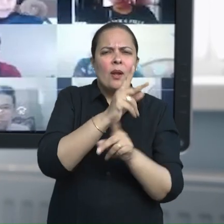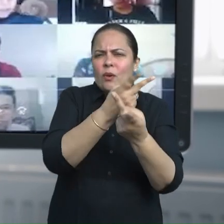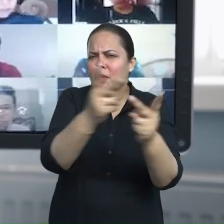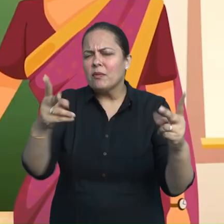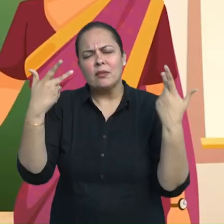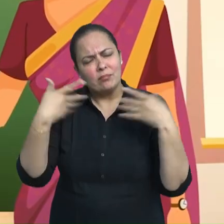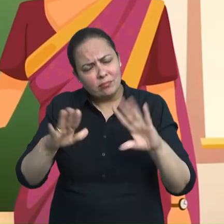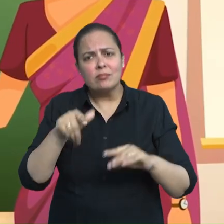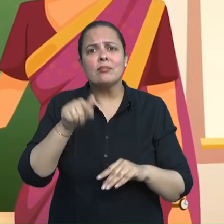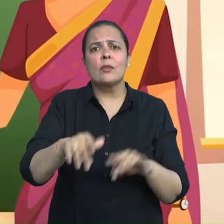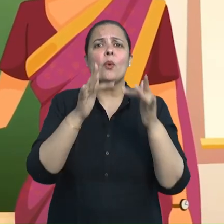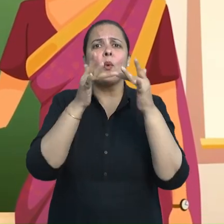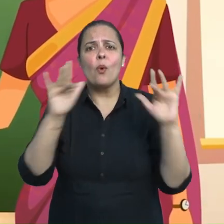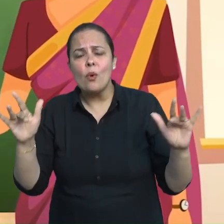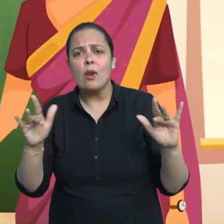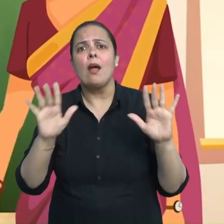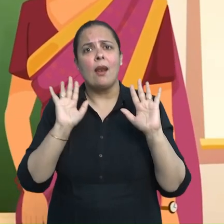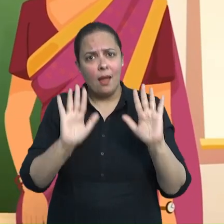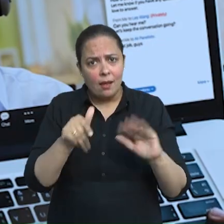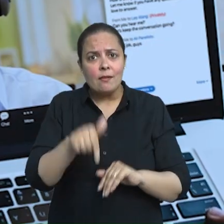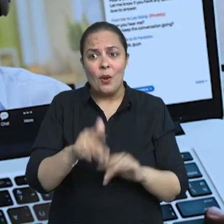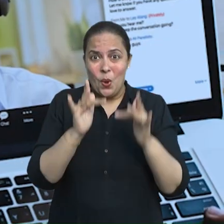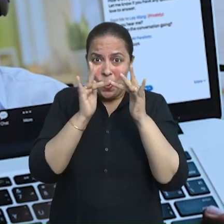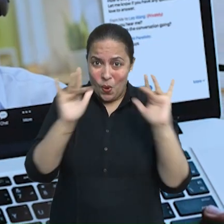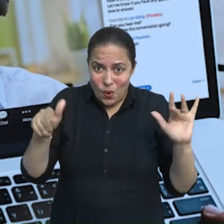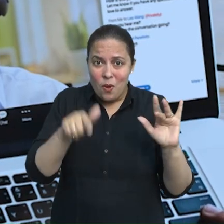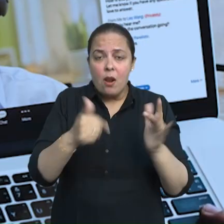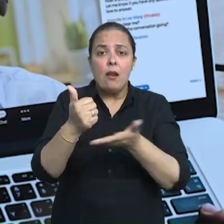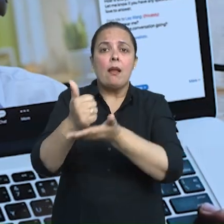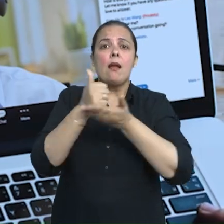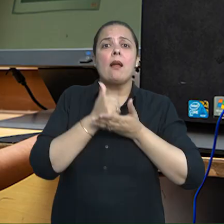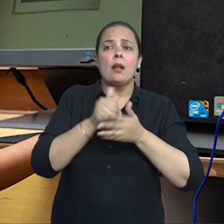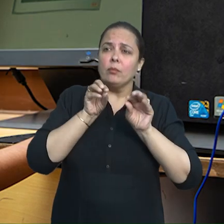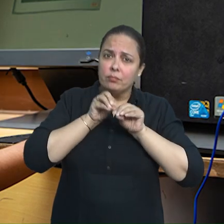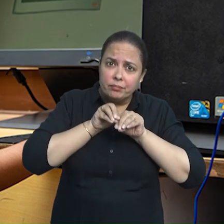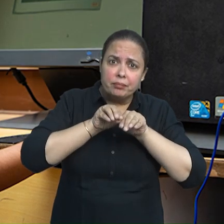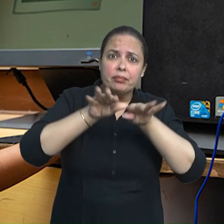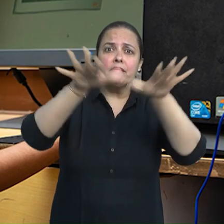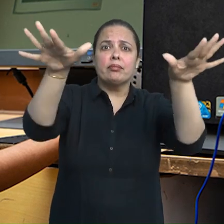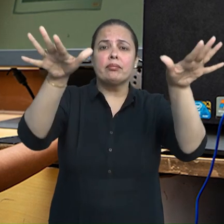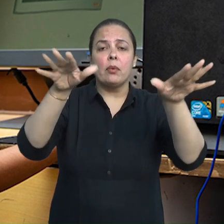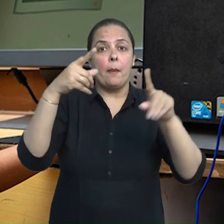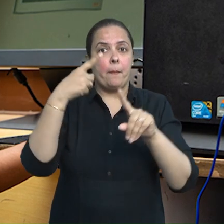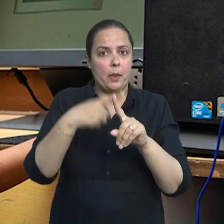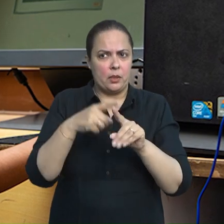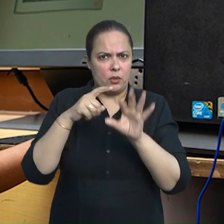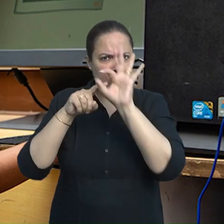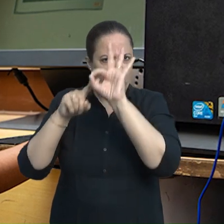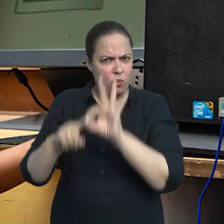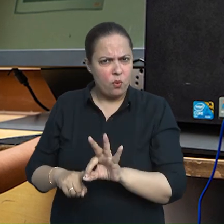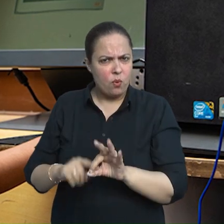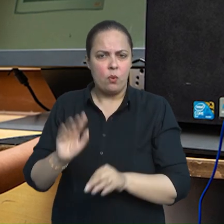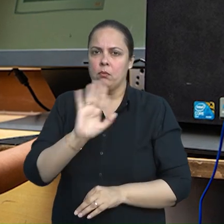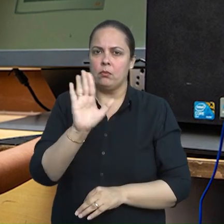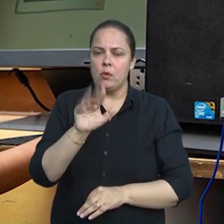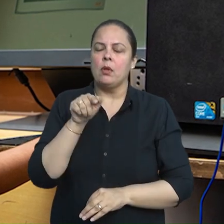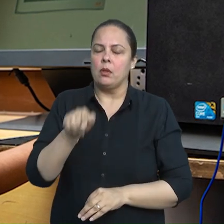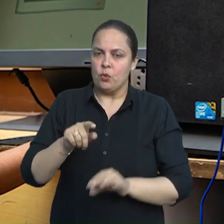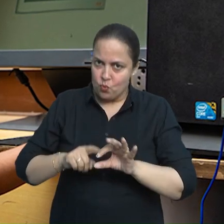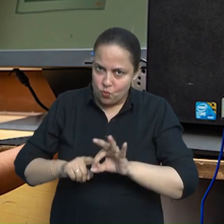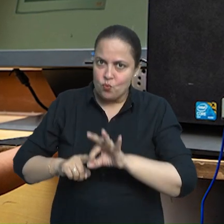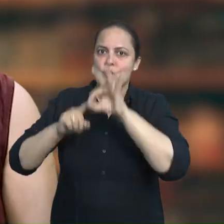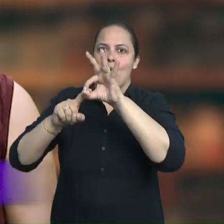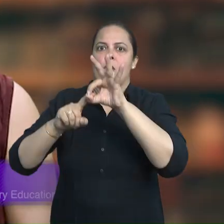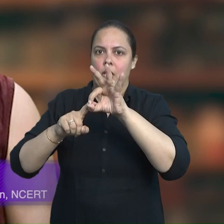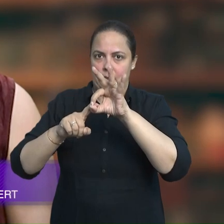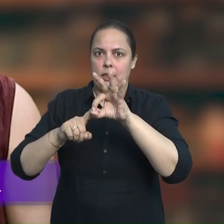allows us for reaching a wider audience, but also ensures that the quality of content remains uncompromised.